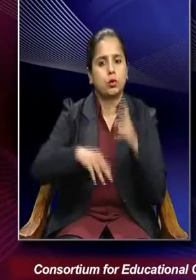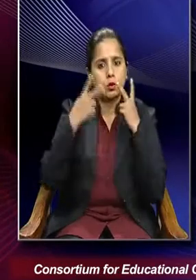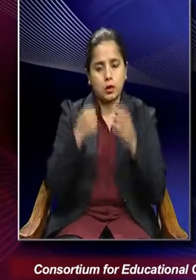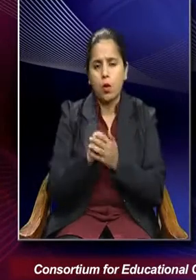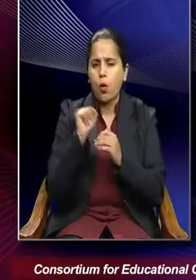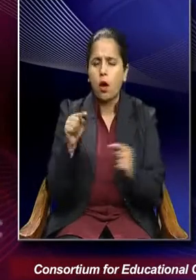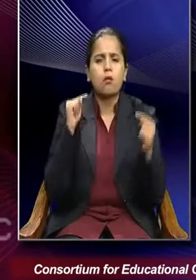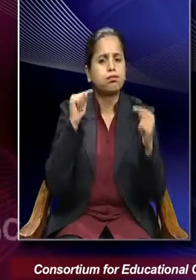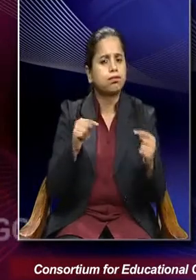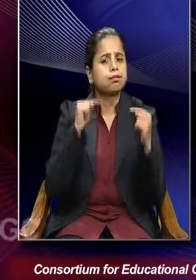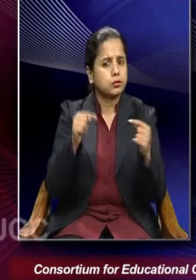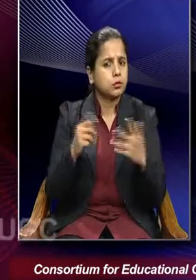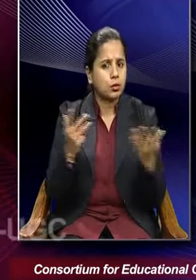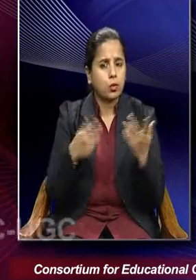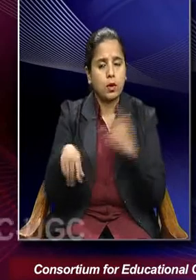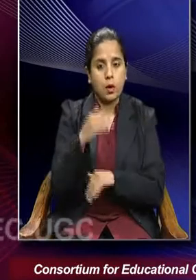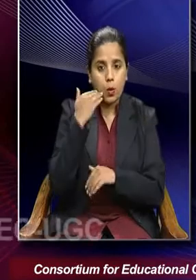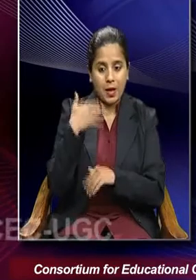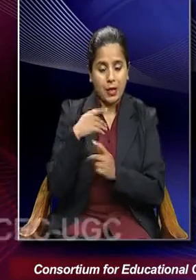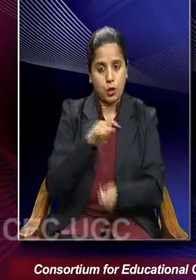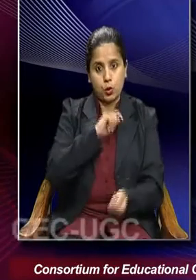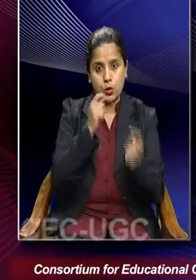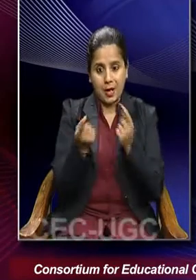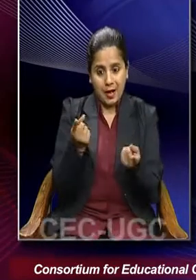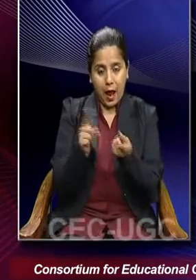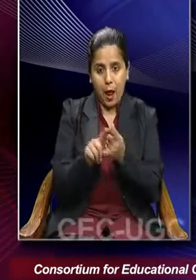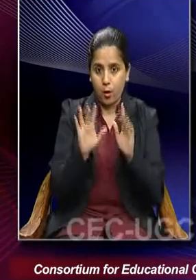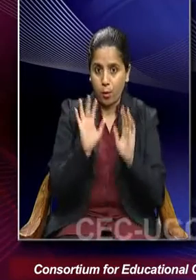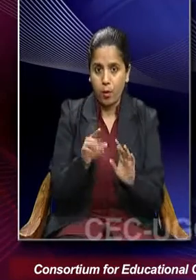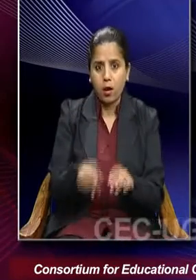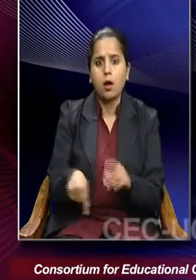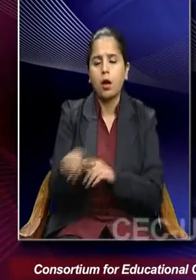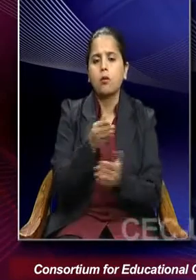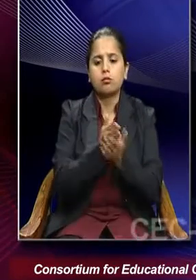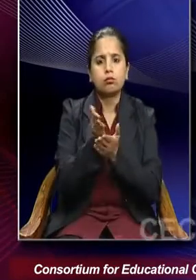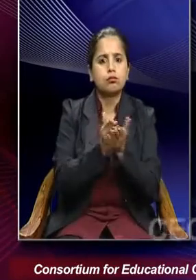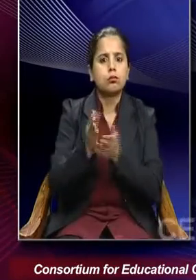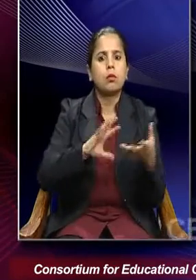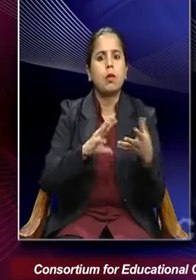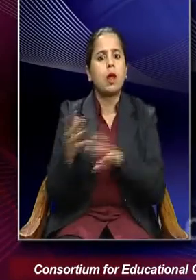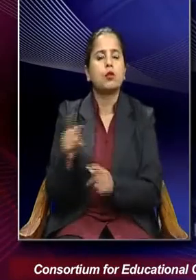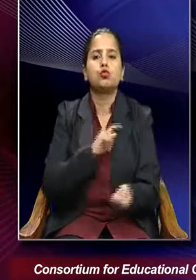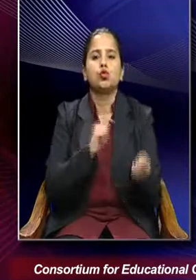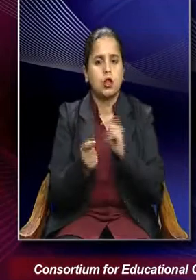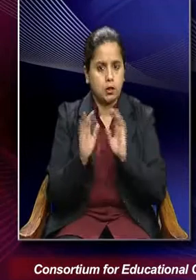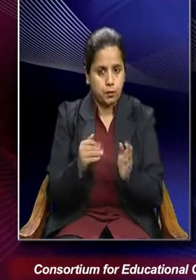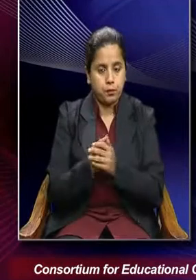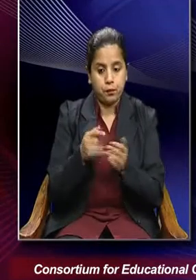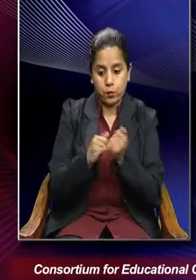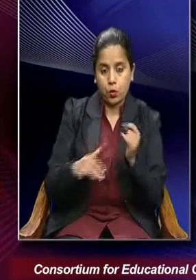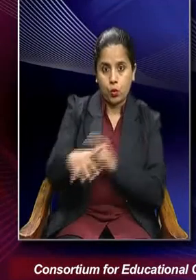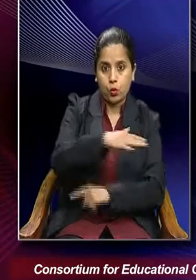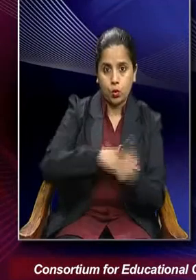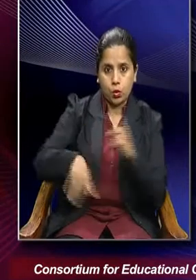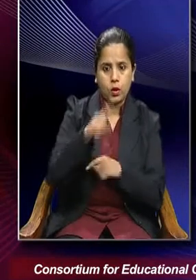argument is that when change takes place, the modes of production changes and the society